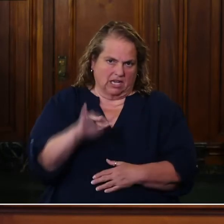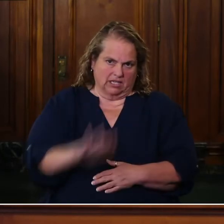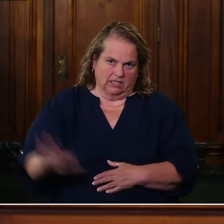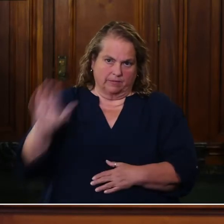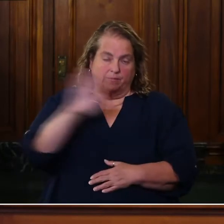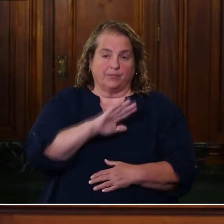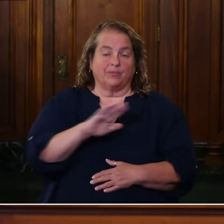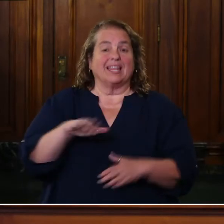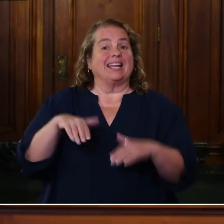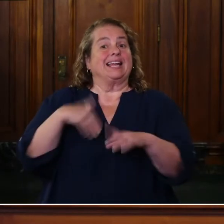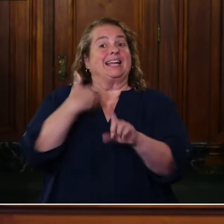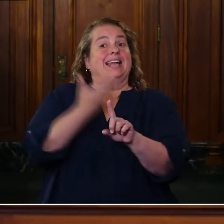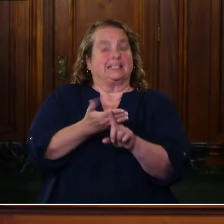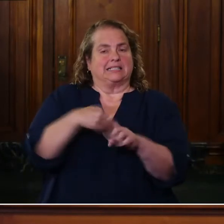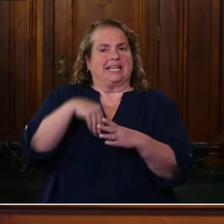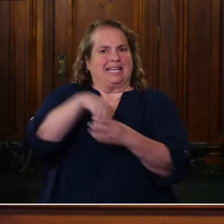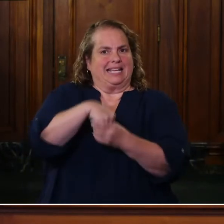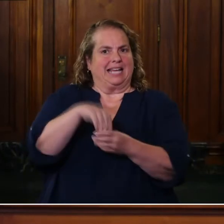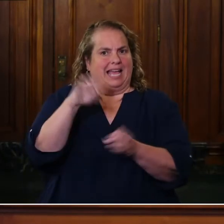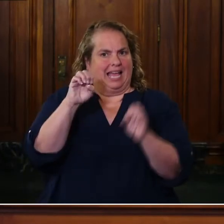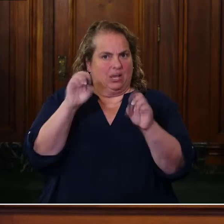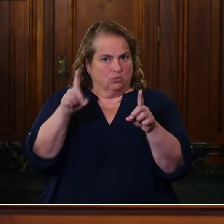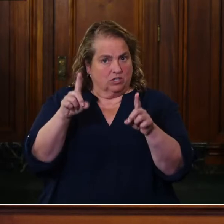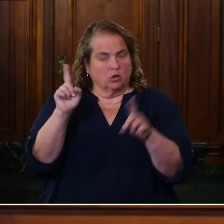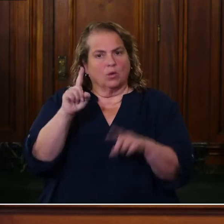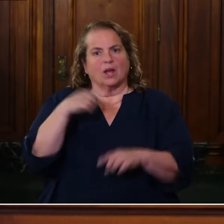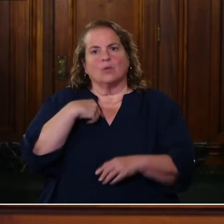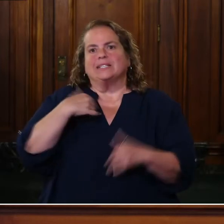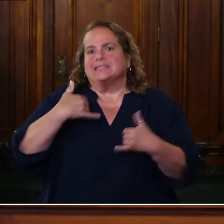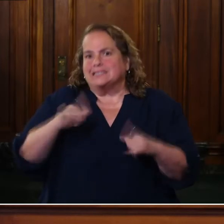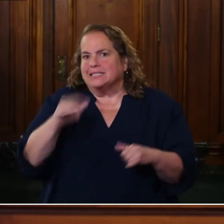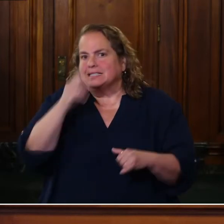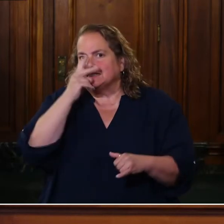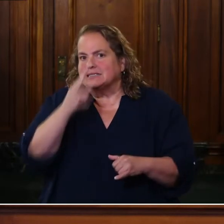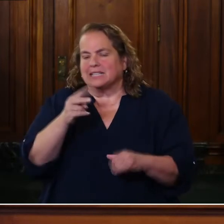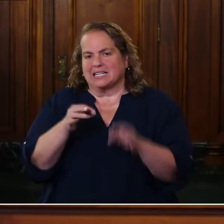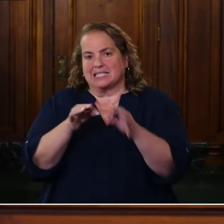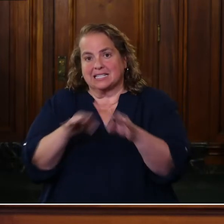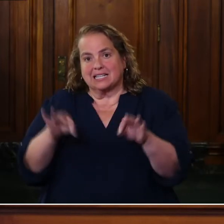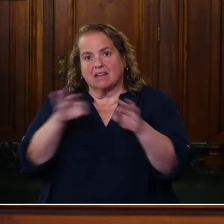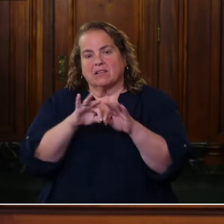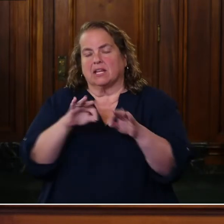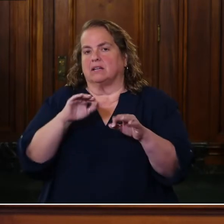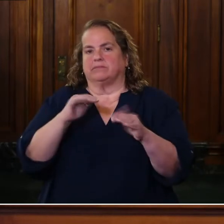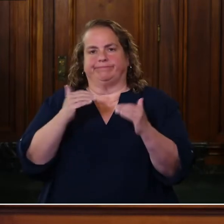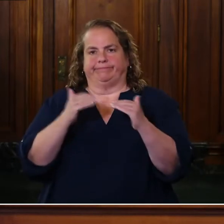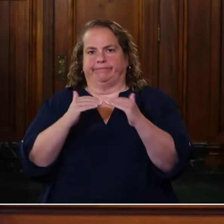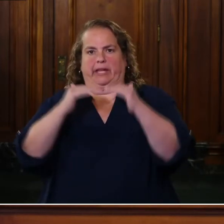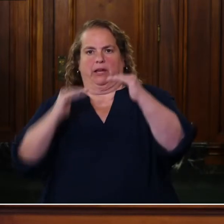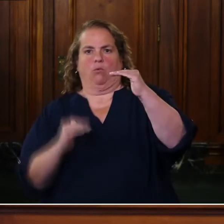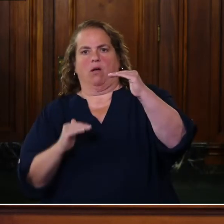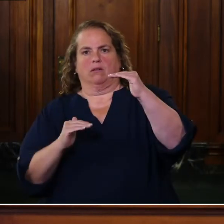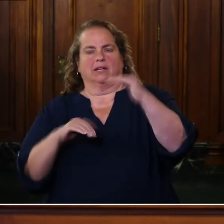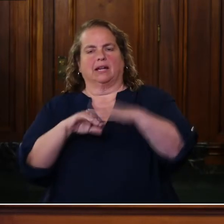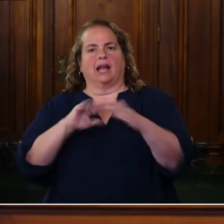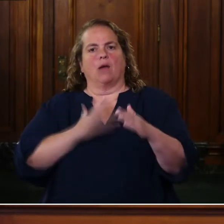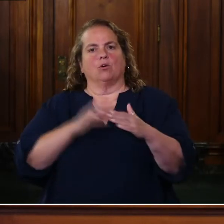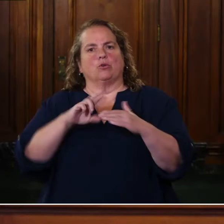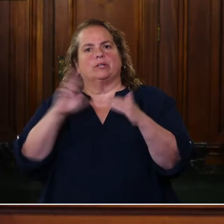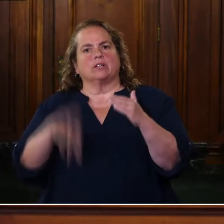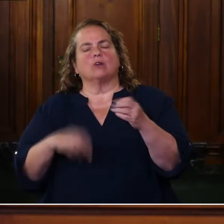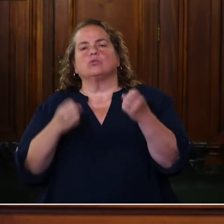education, where we still see significant inequality in results, and where far too many of our schools